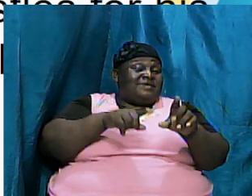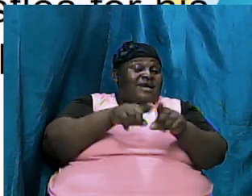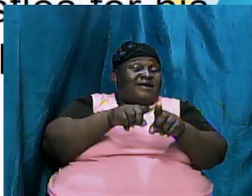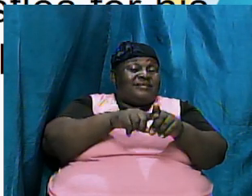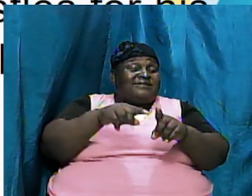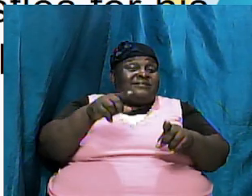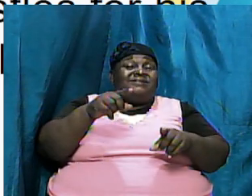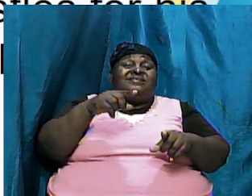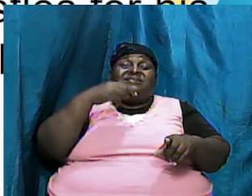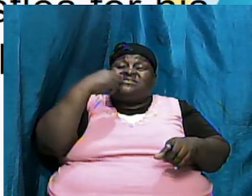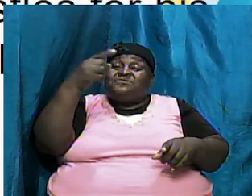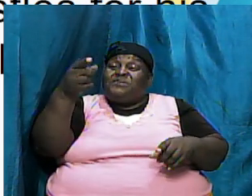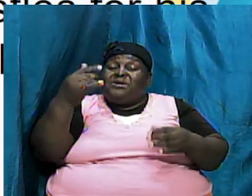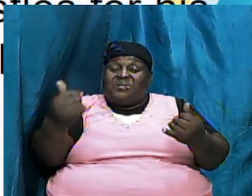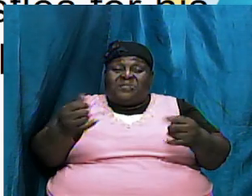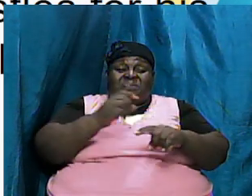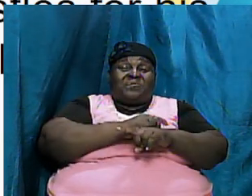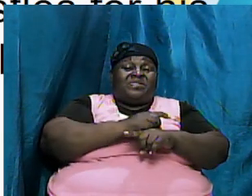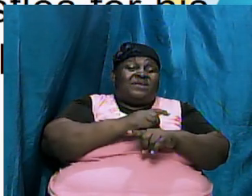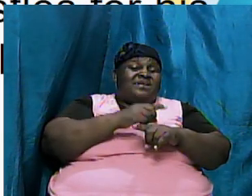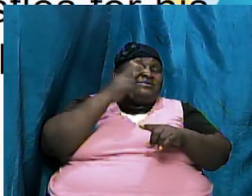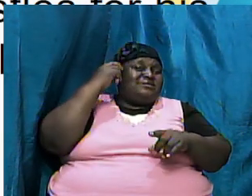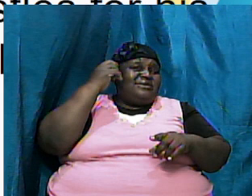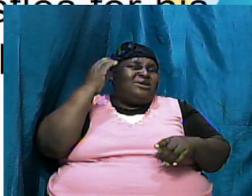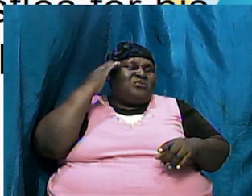Satan knows when you hear the word of